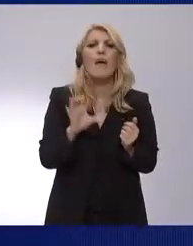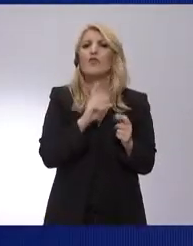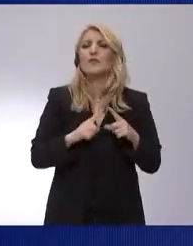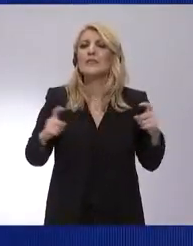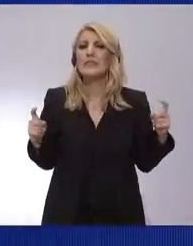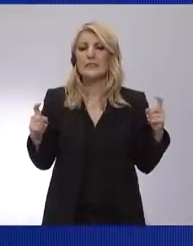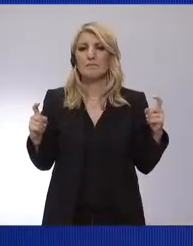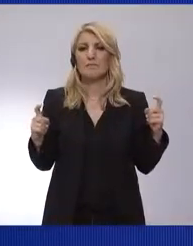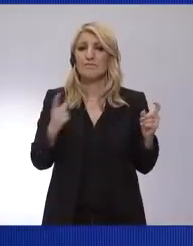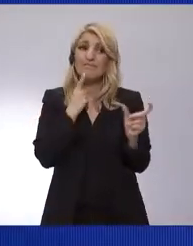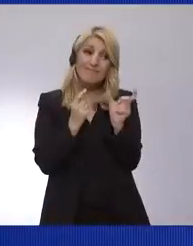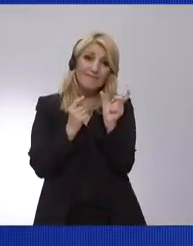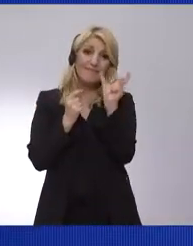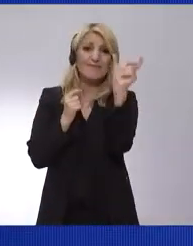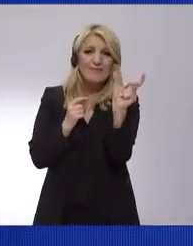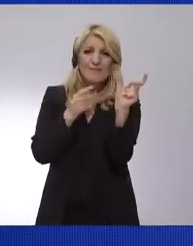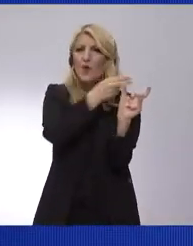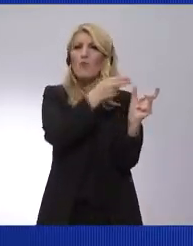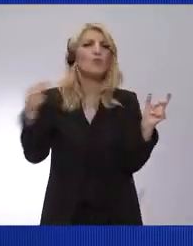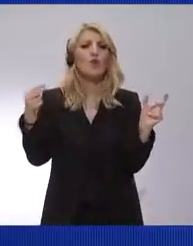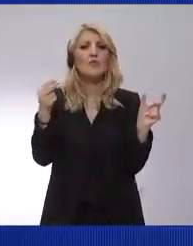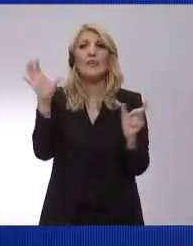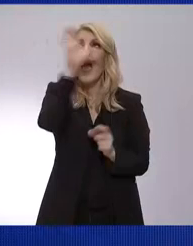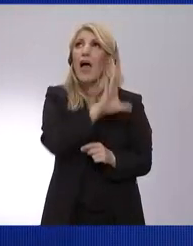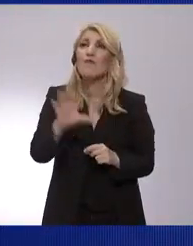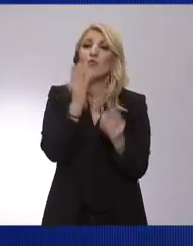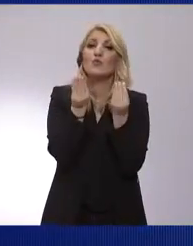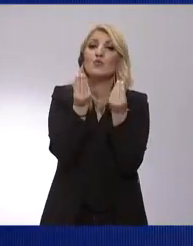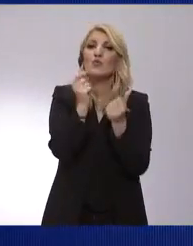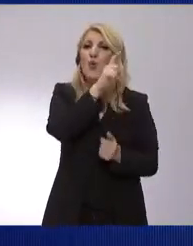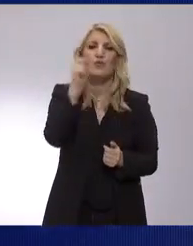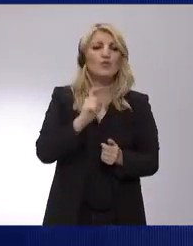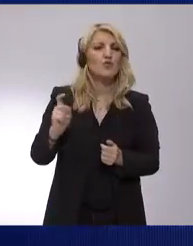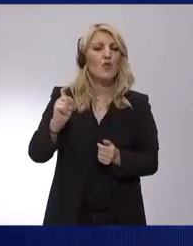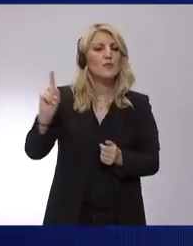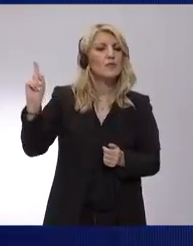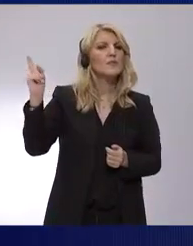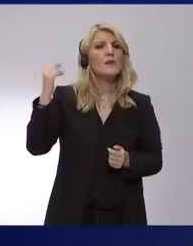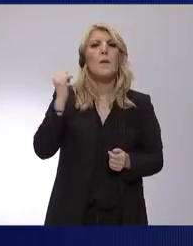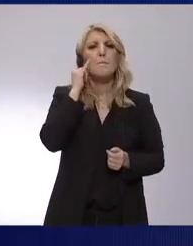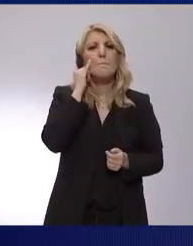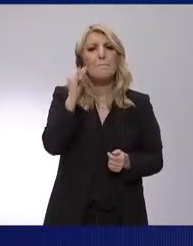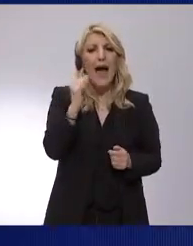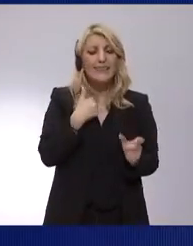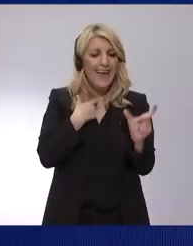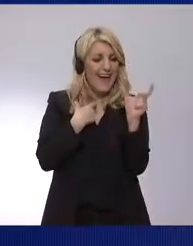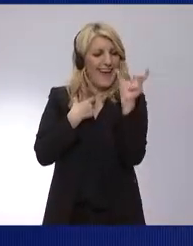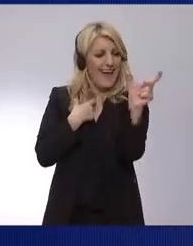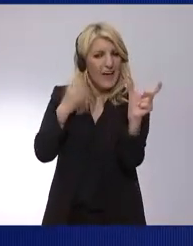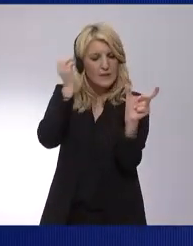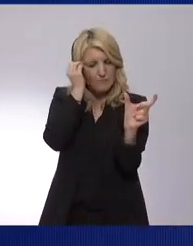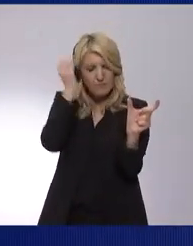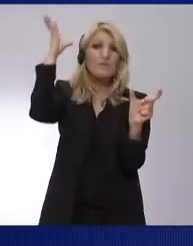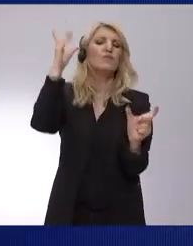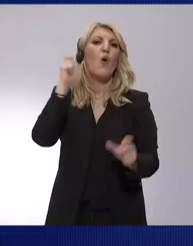my mind, and it's a Greek one, a Greek name. The most important Greek politicians in Brussels, working in